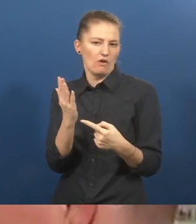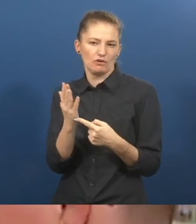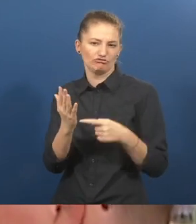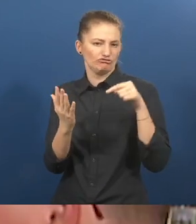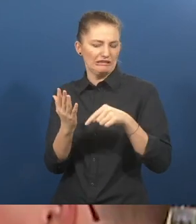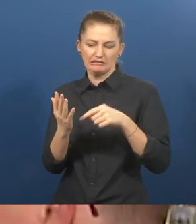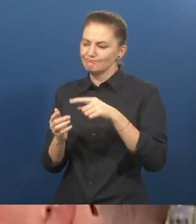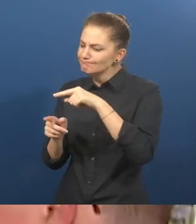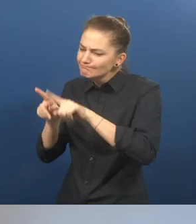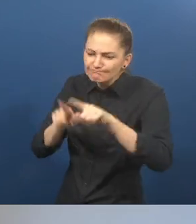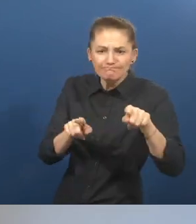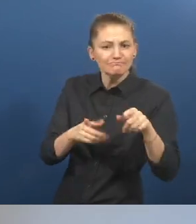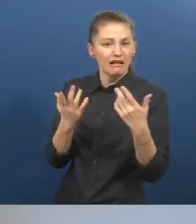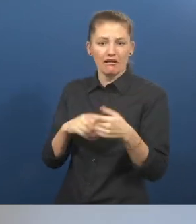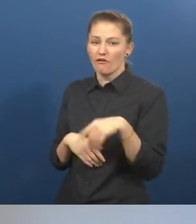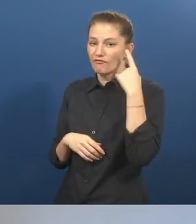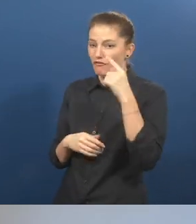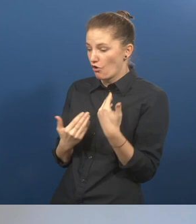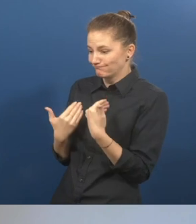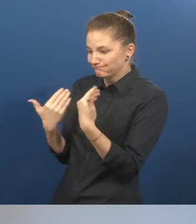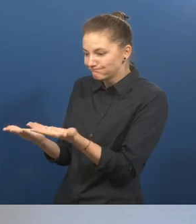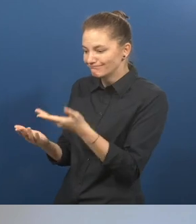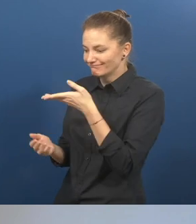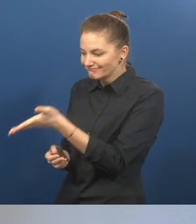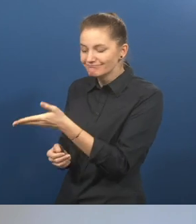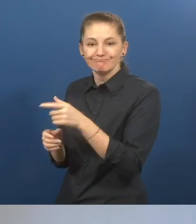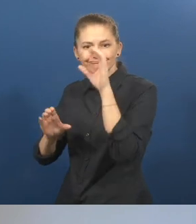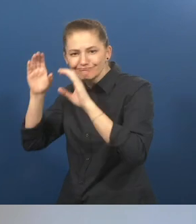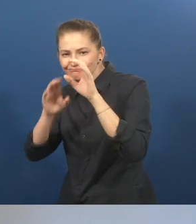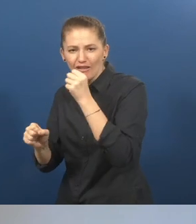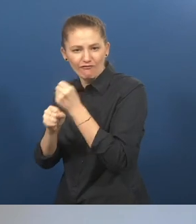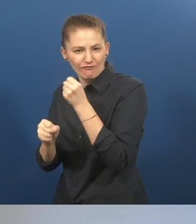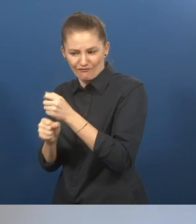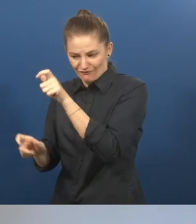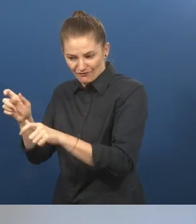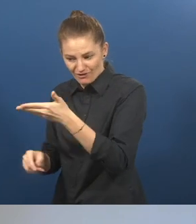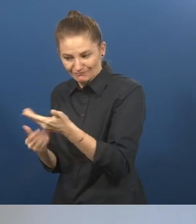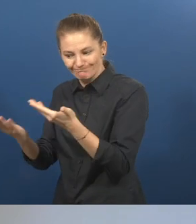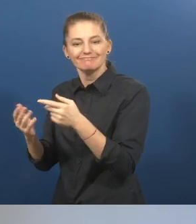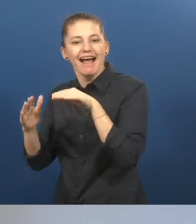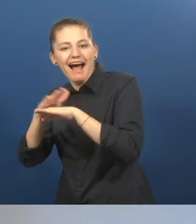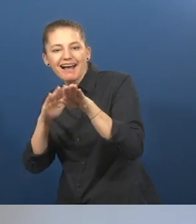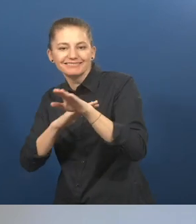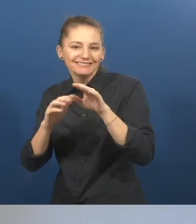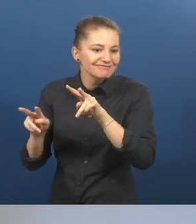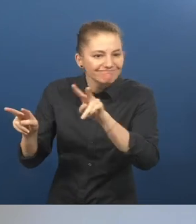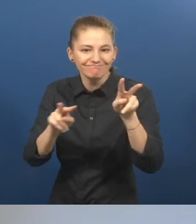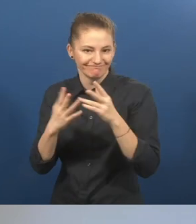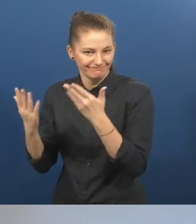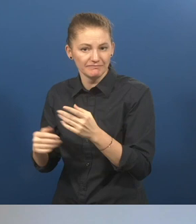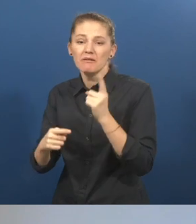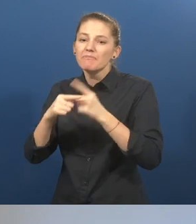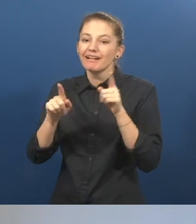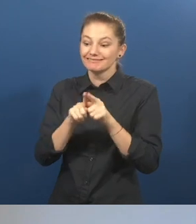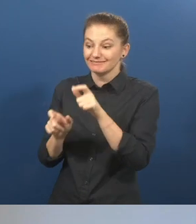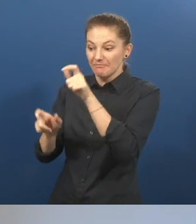this field at all levels. So I think we need increased access to technology for the employment seekers and for the employees that are getting hired into